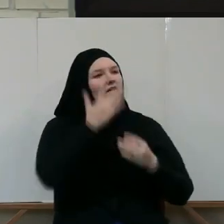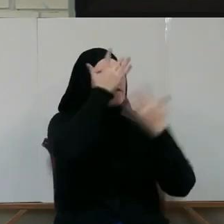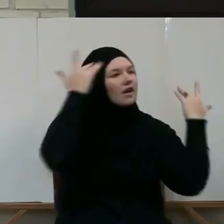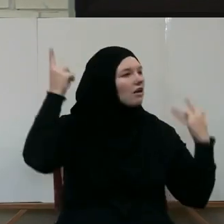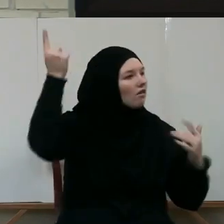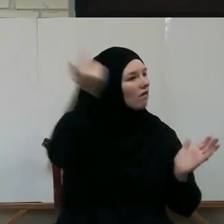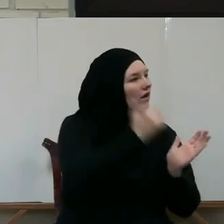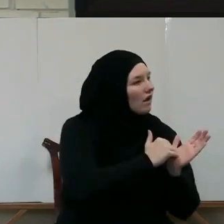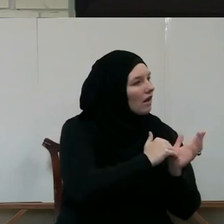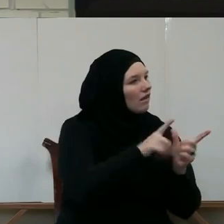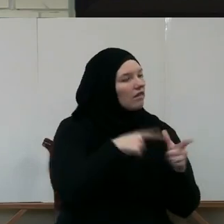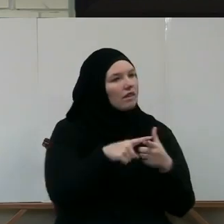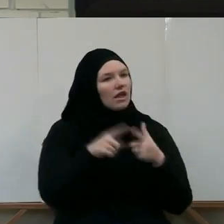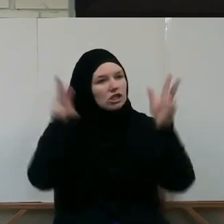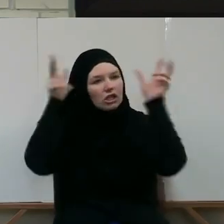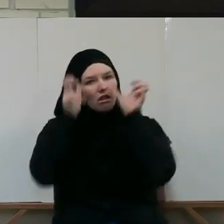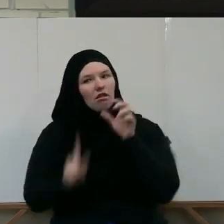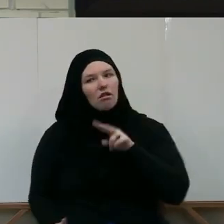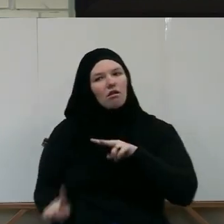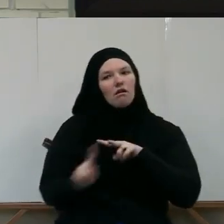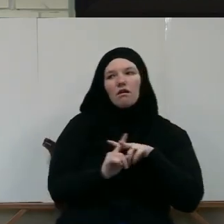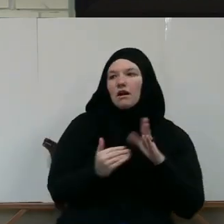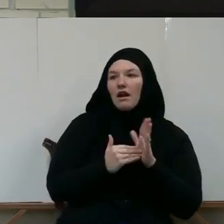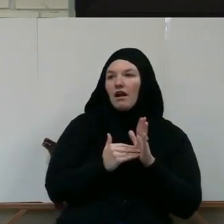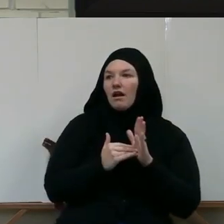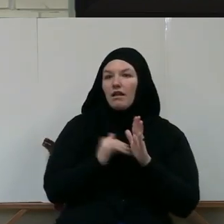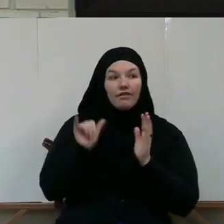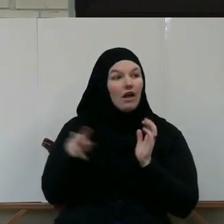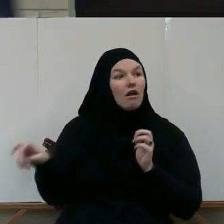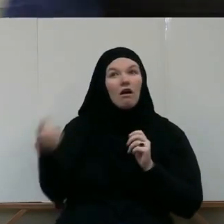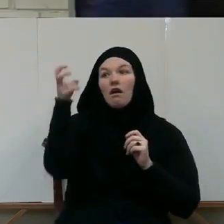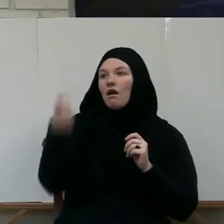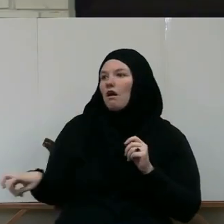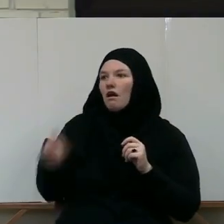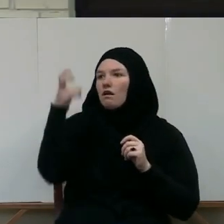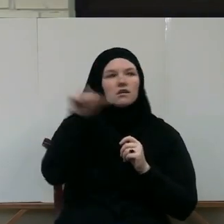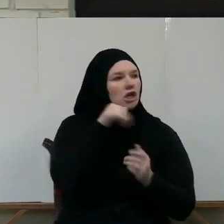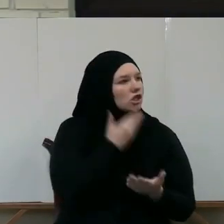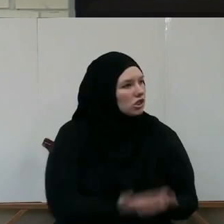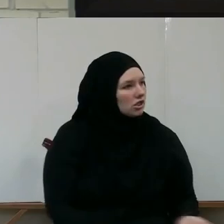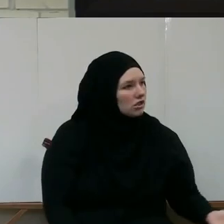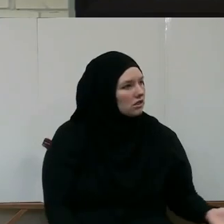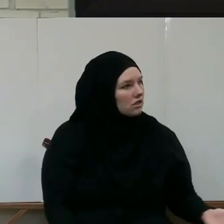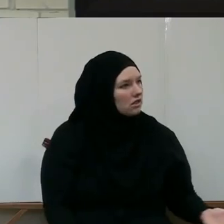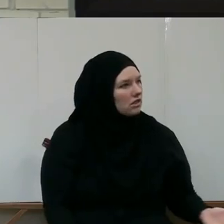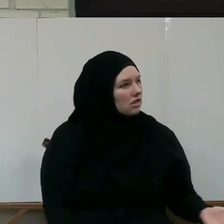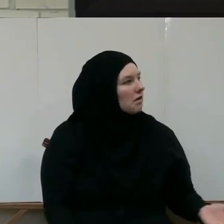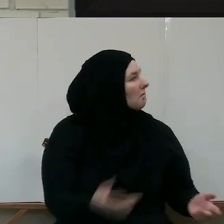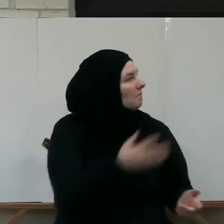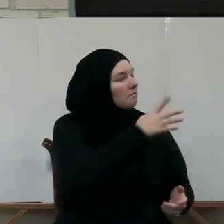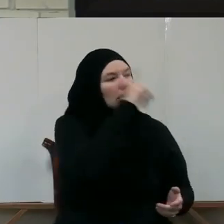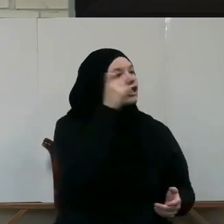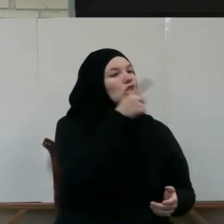Allah This floating Is not good Because you don't know the minute When you leave this world